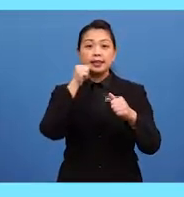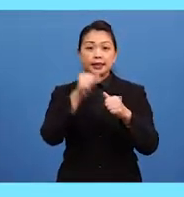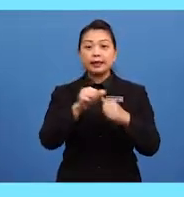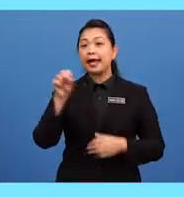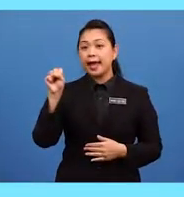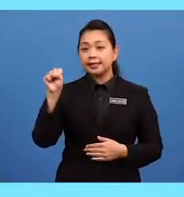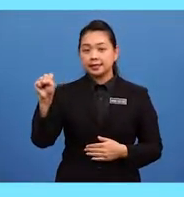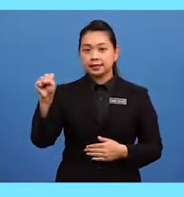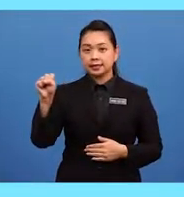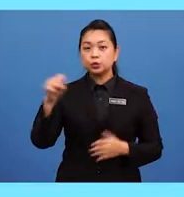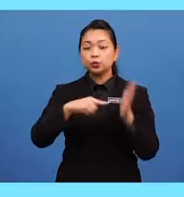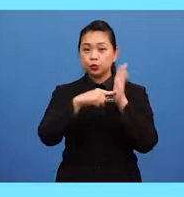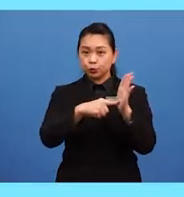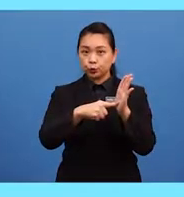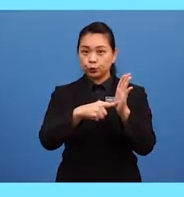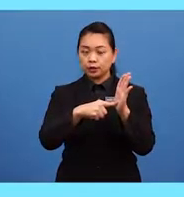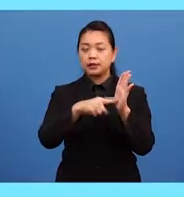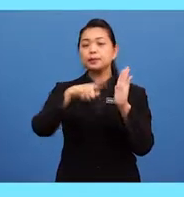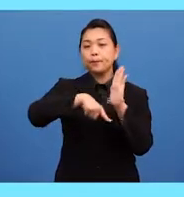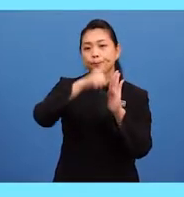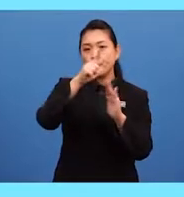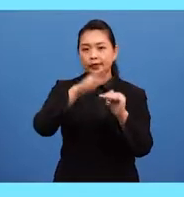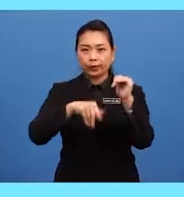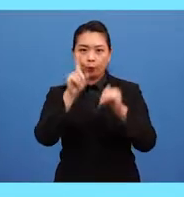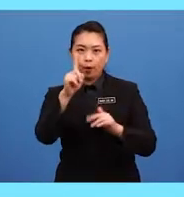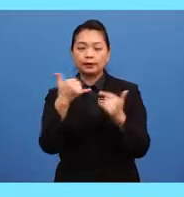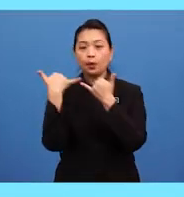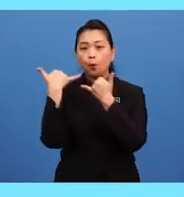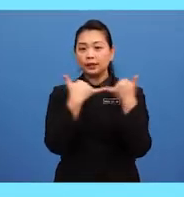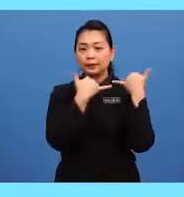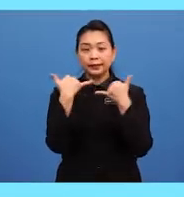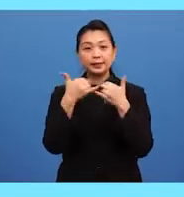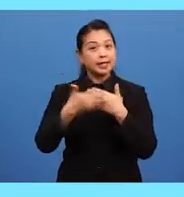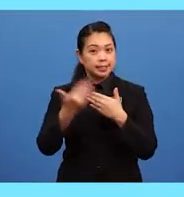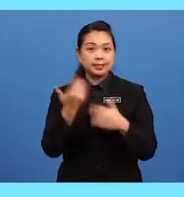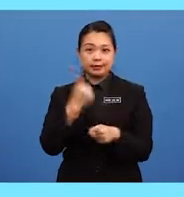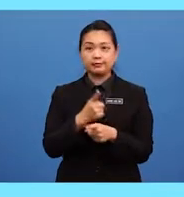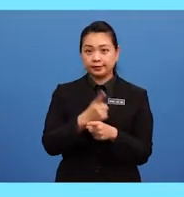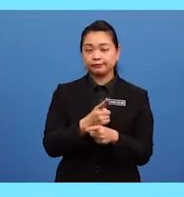there is actually more than one watermelon. Easy, right?